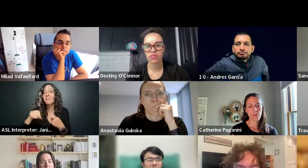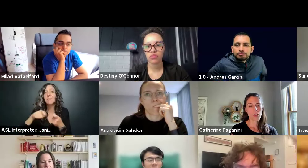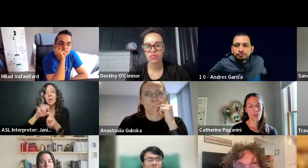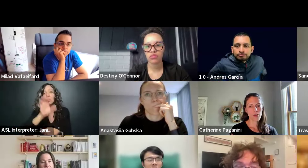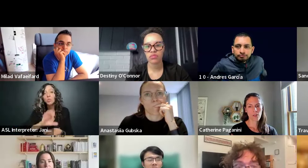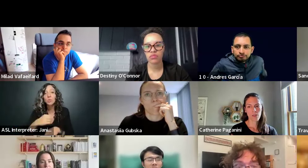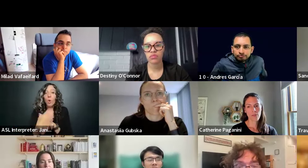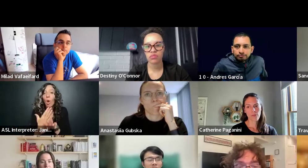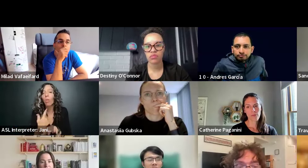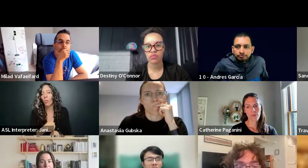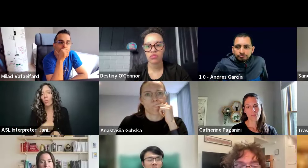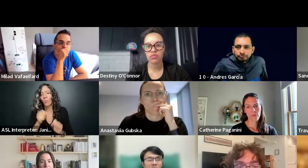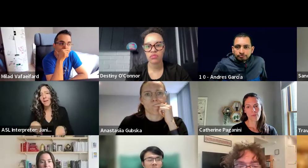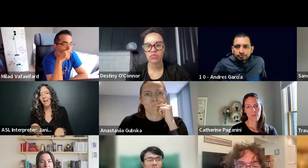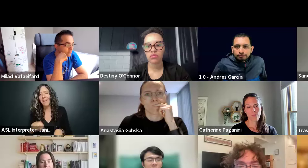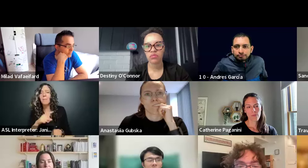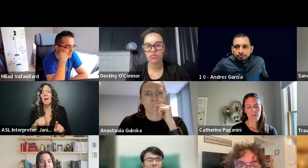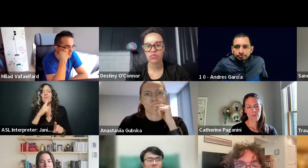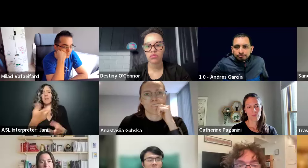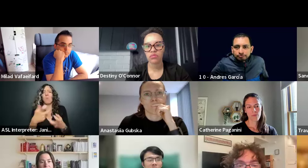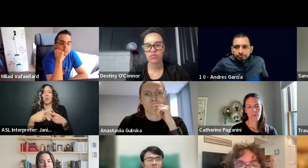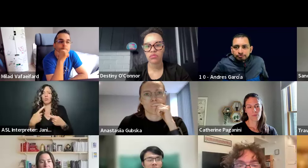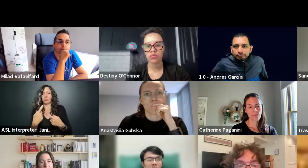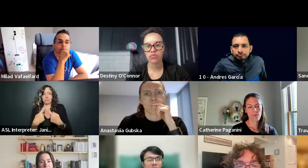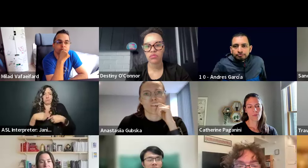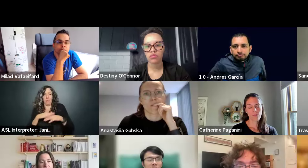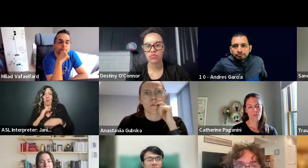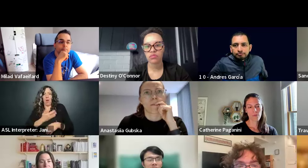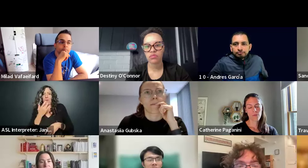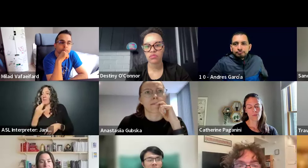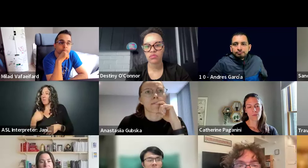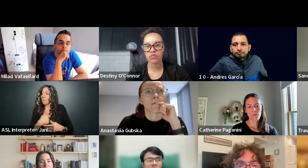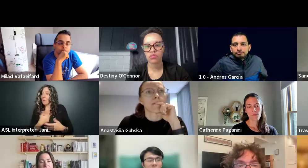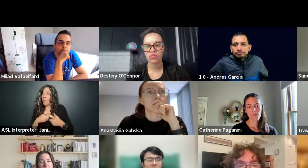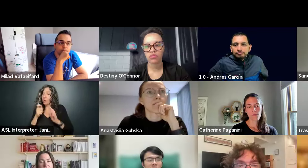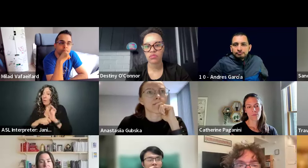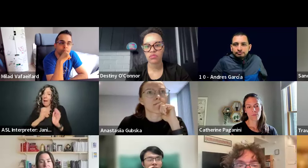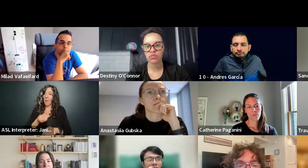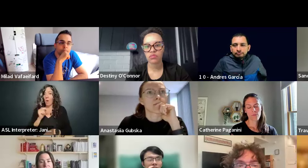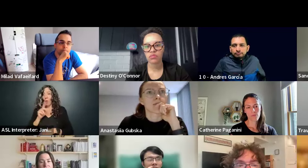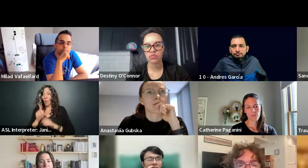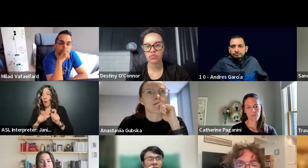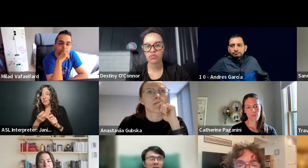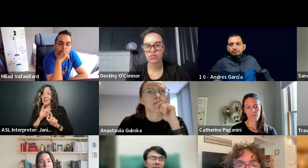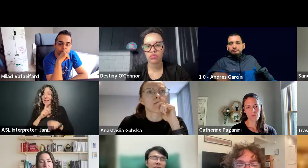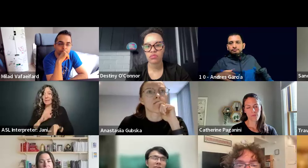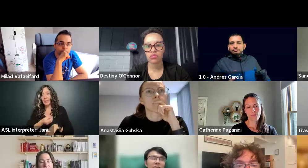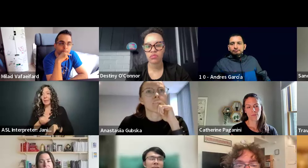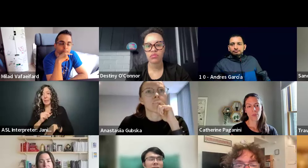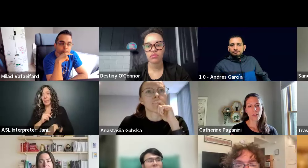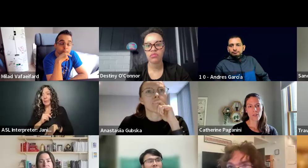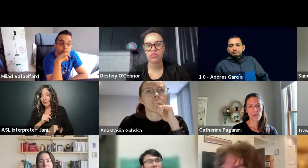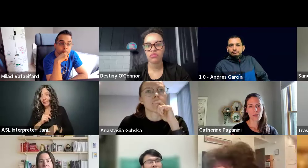It depends on what our preference is. If you want questions and we want to write answers, fine. If you want a live Zoom call, fine.